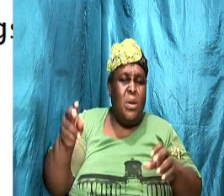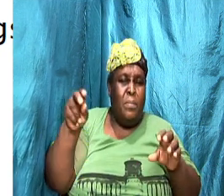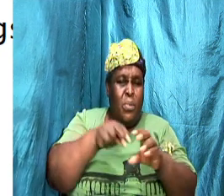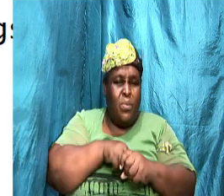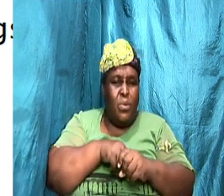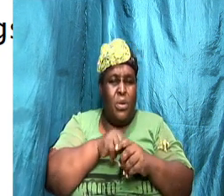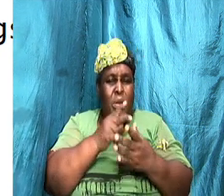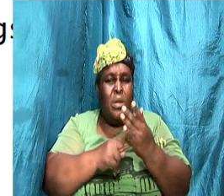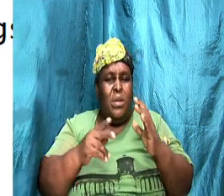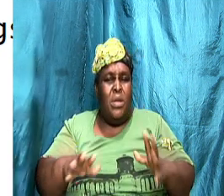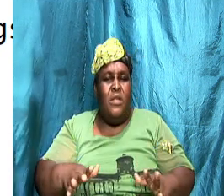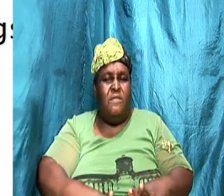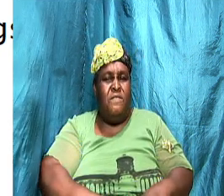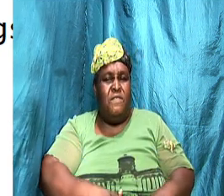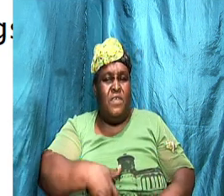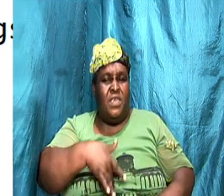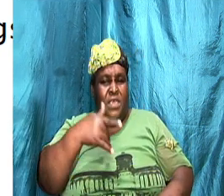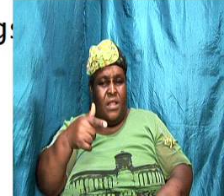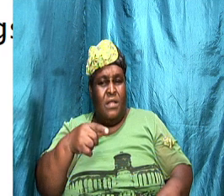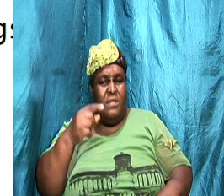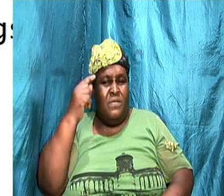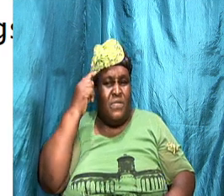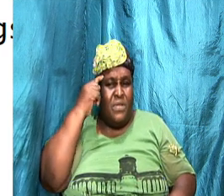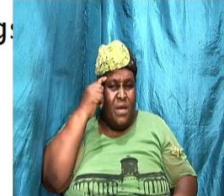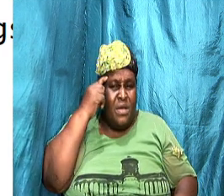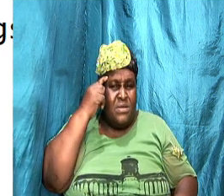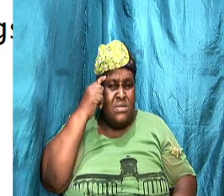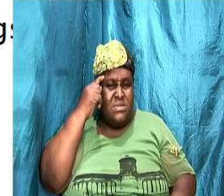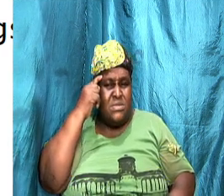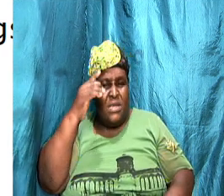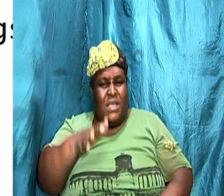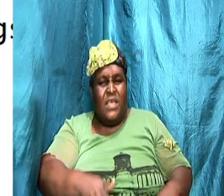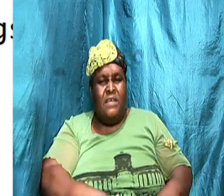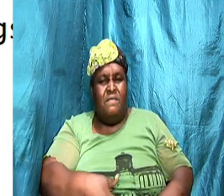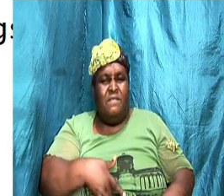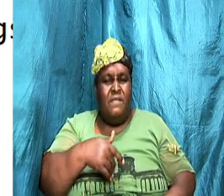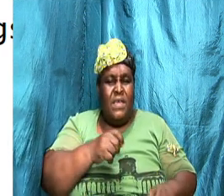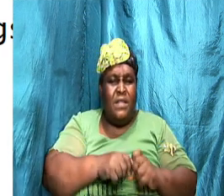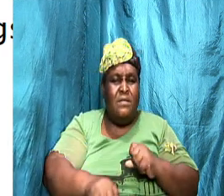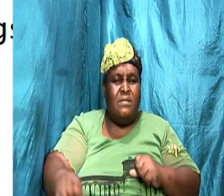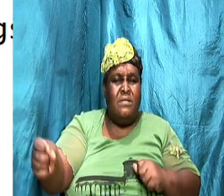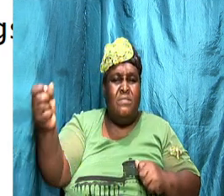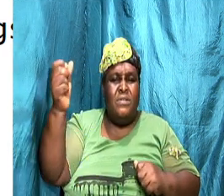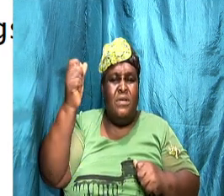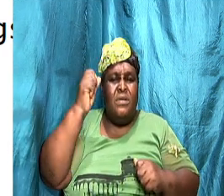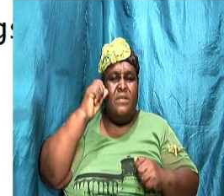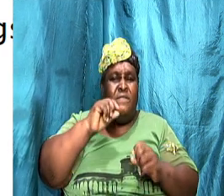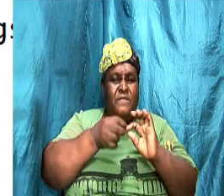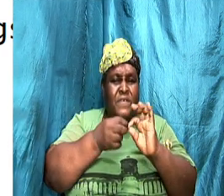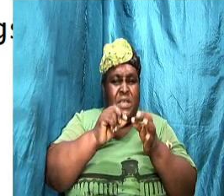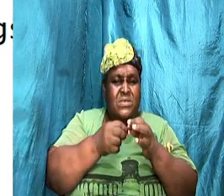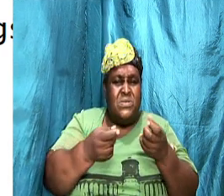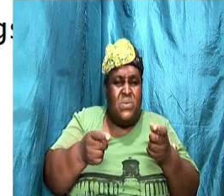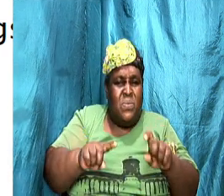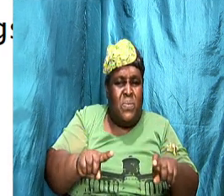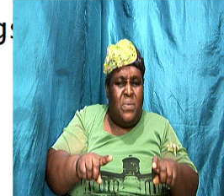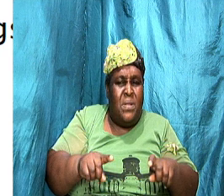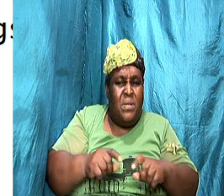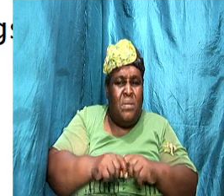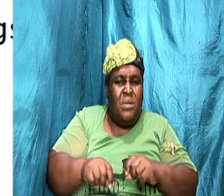feelings are addressed while adhering to the real constraint and a feasibility time cost etc